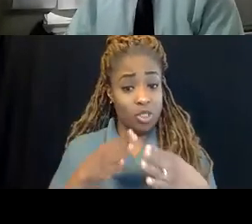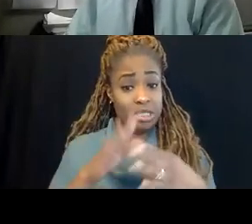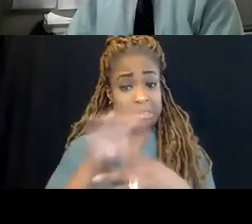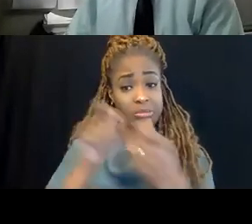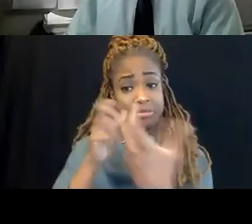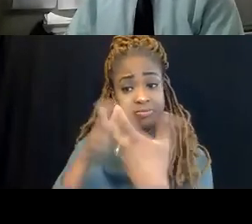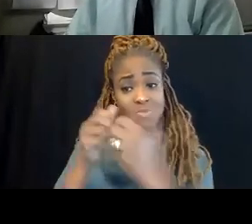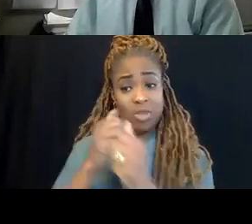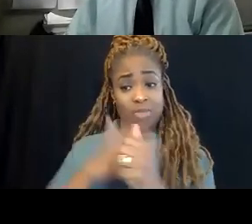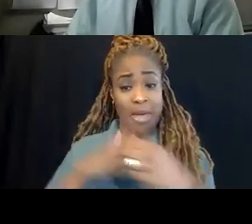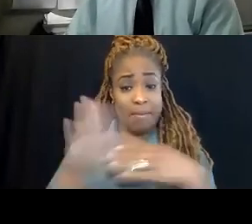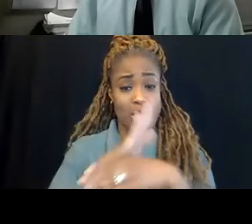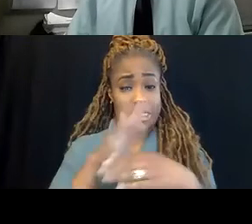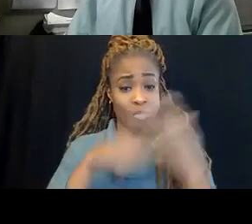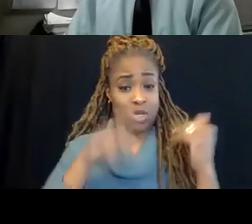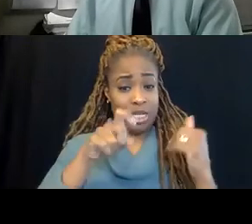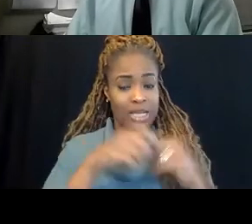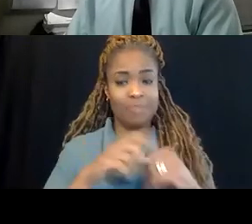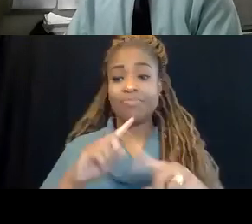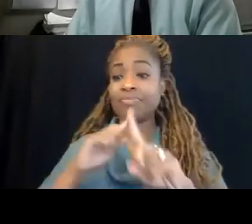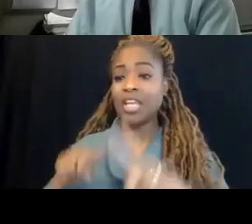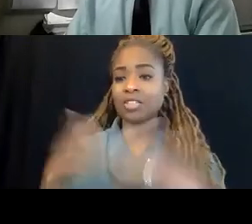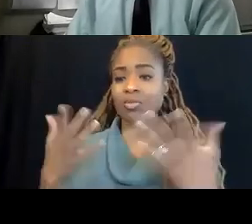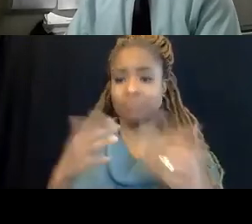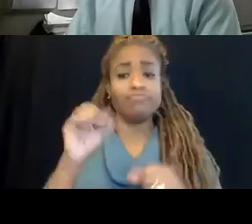Well, the answer is yes. That certainly can happen.